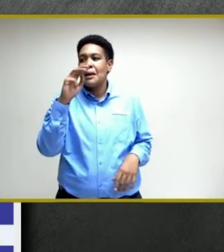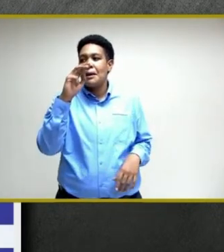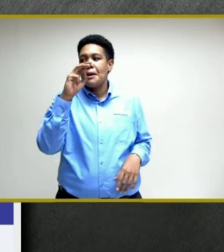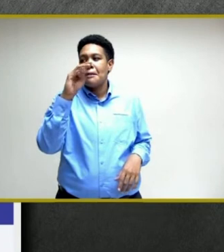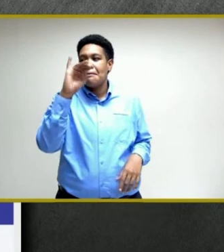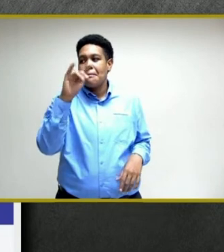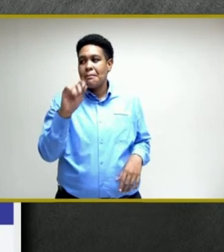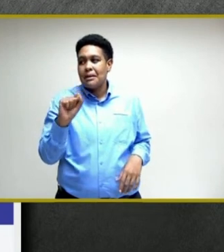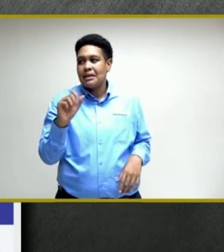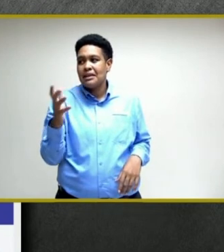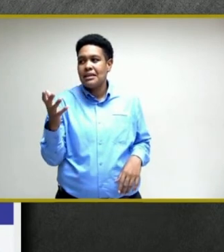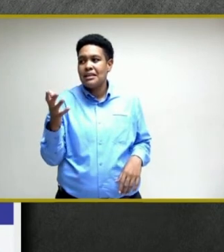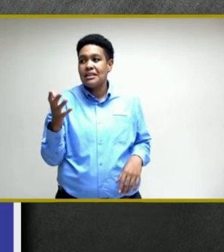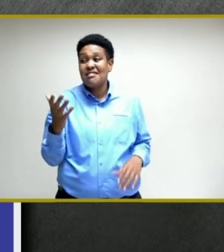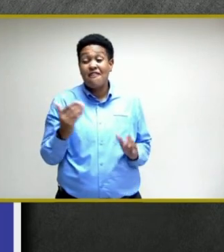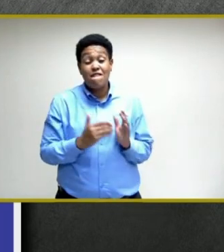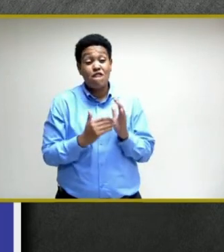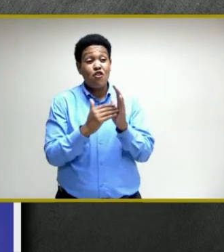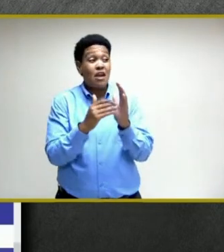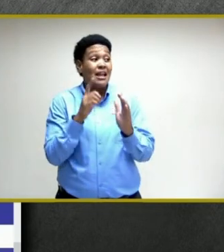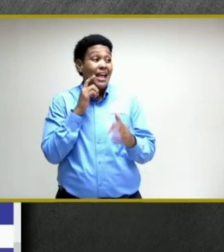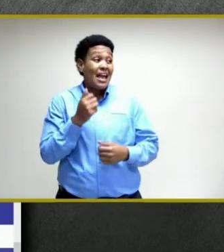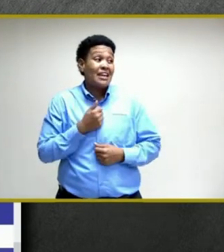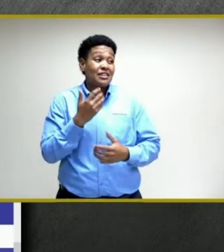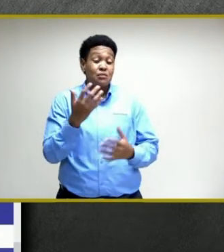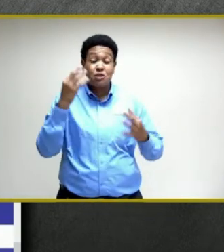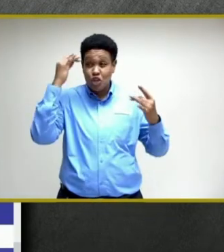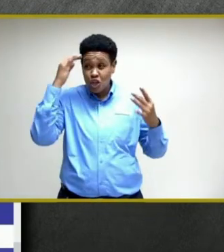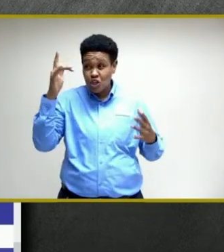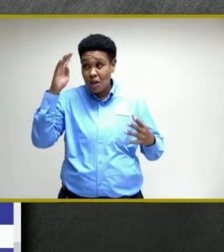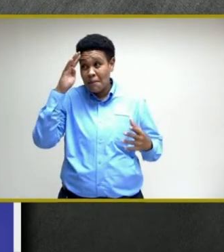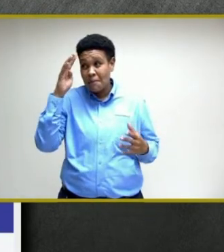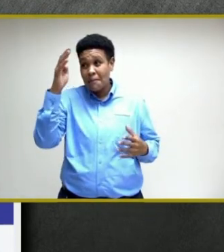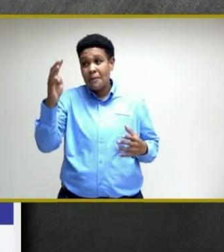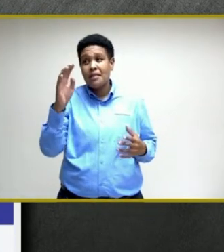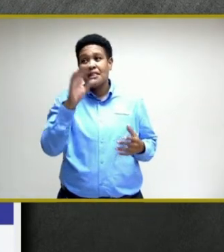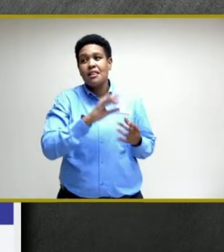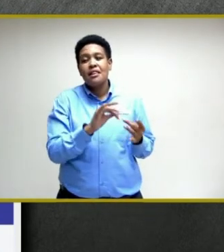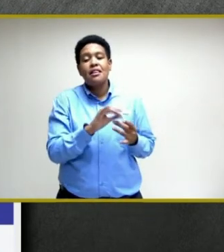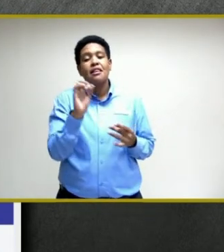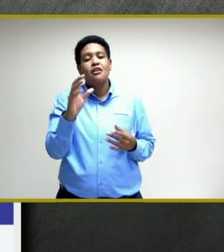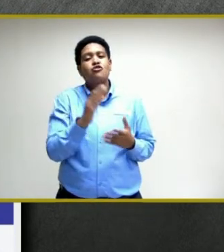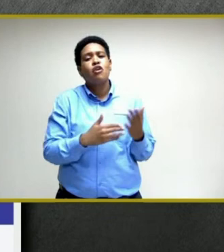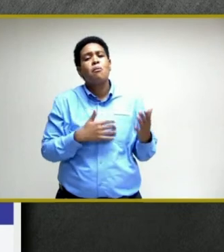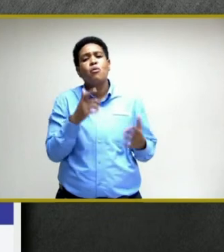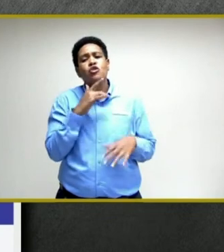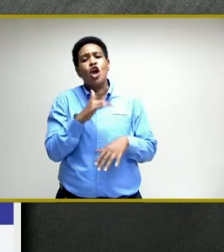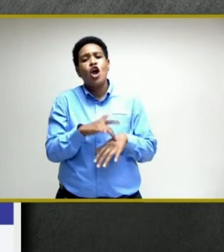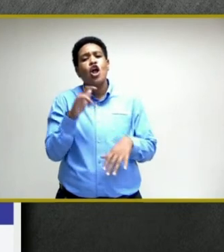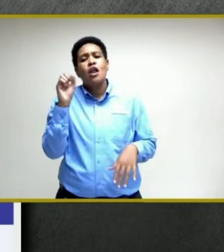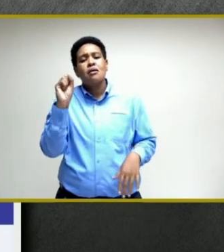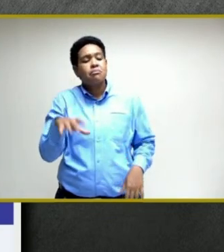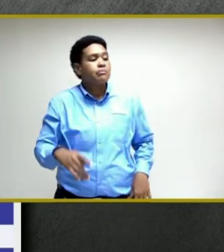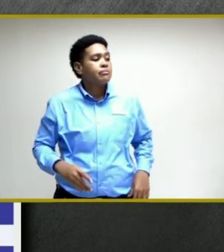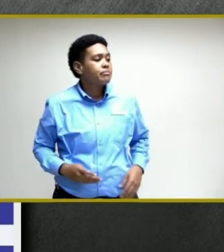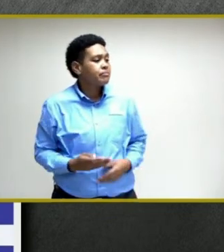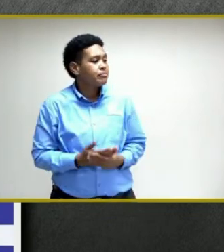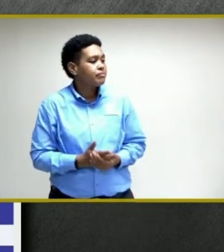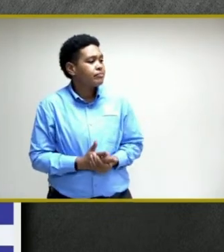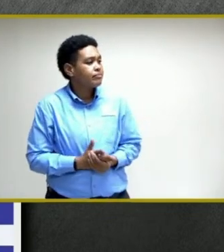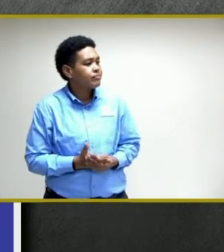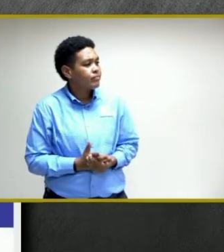the frequently expressed concerns, some of which I spoke to earlier. Now, we